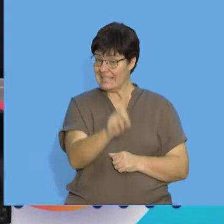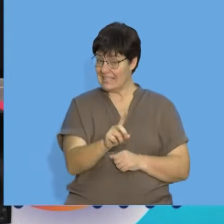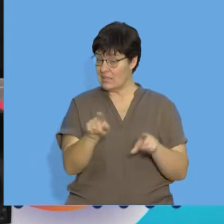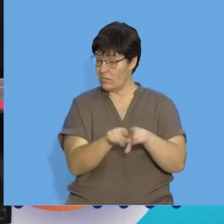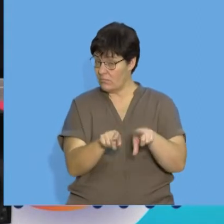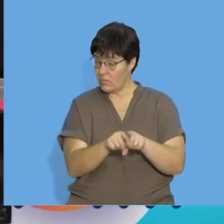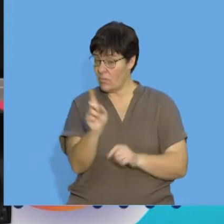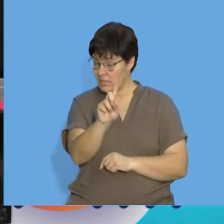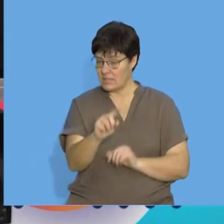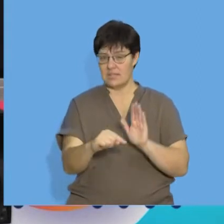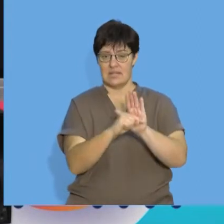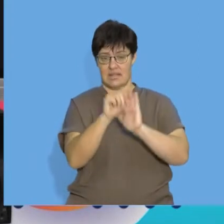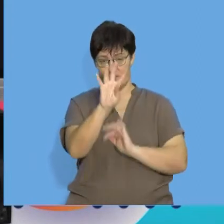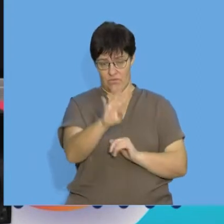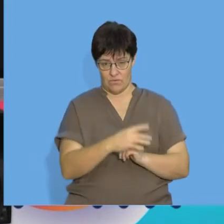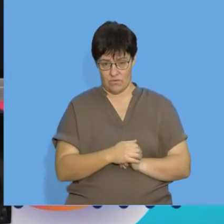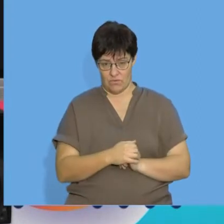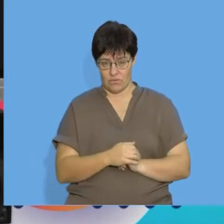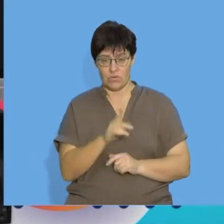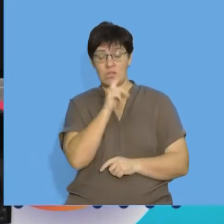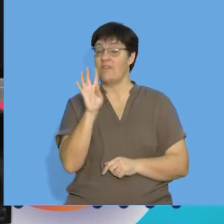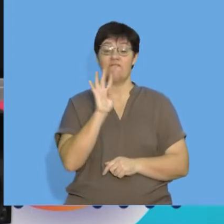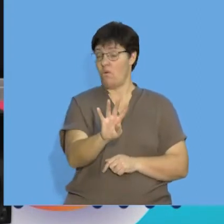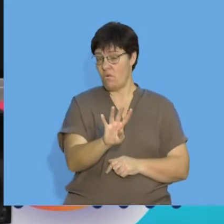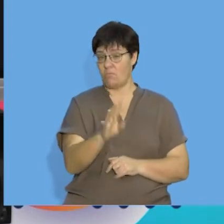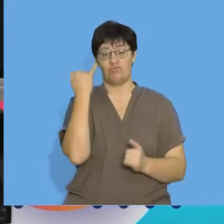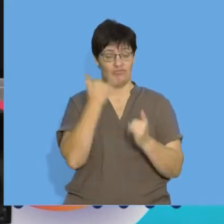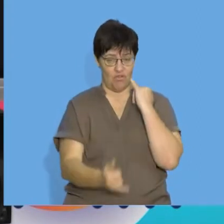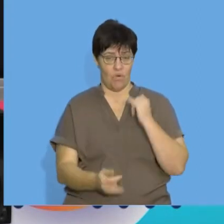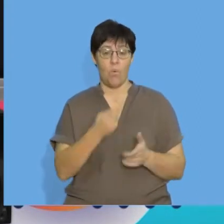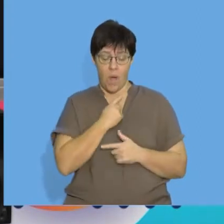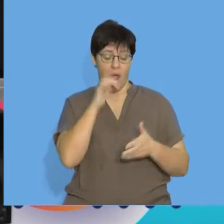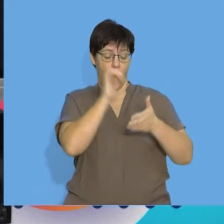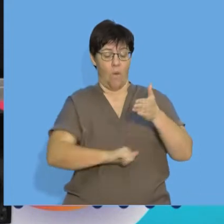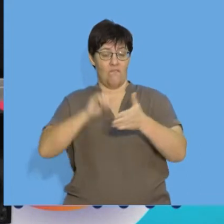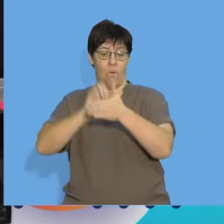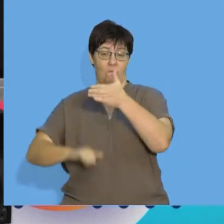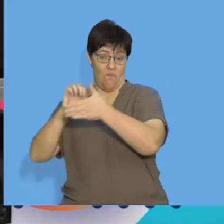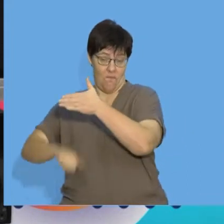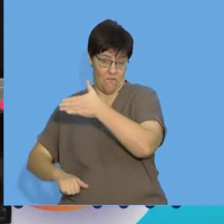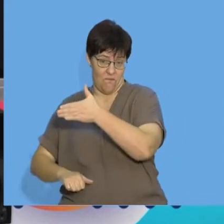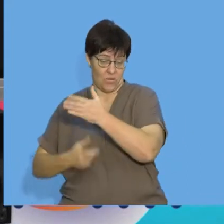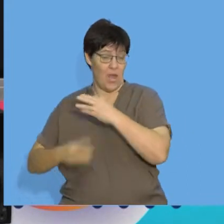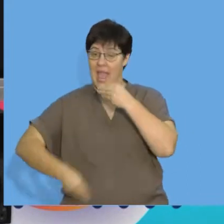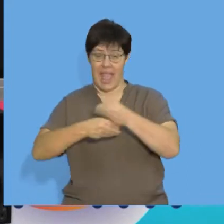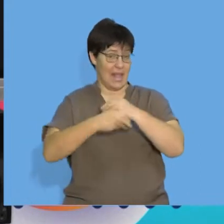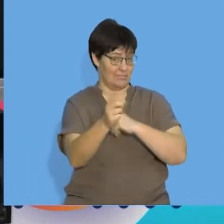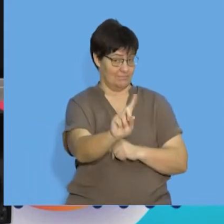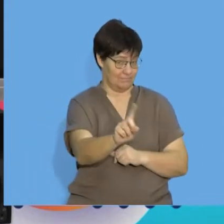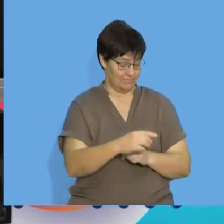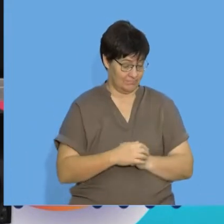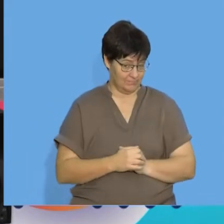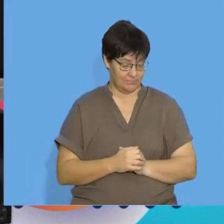negative four. Please be careful and don't say positive four, because remember, we are subtracting four. We're not adding four.